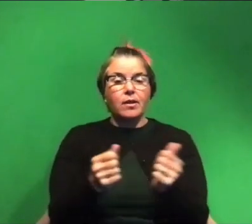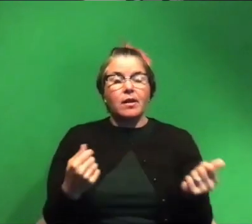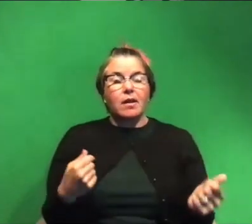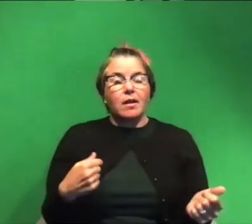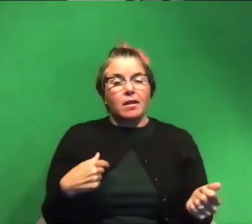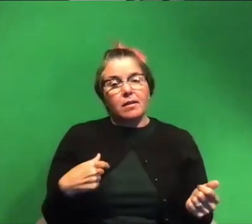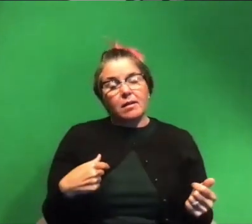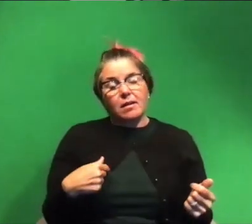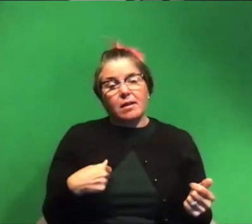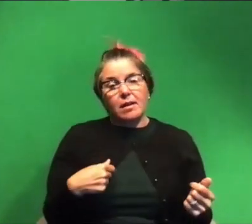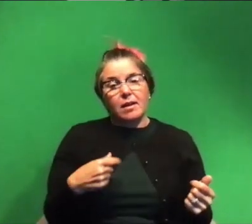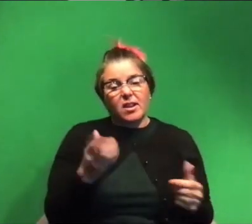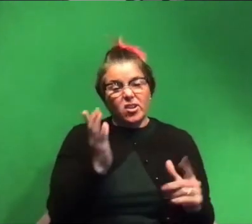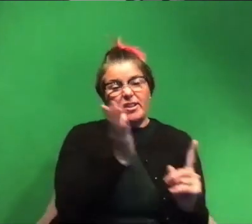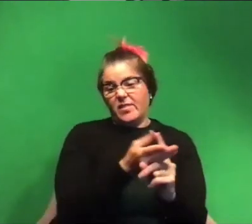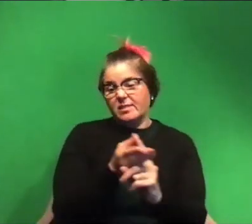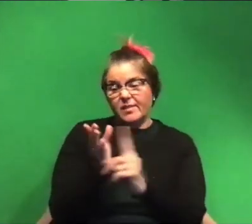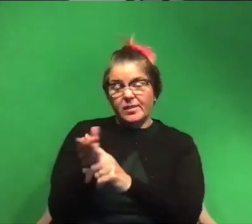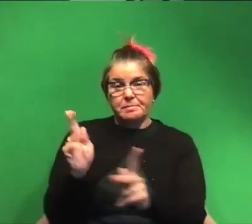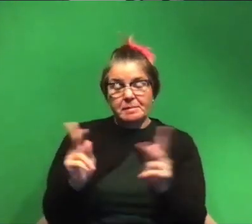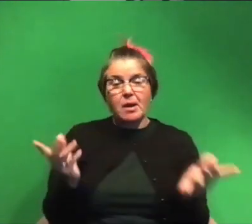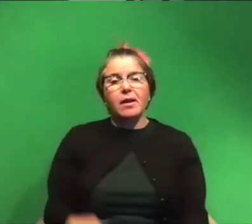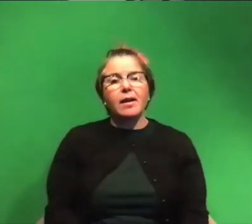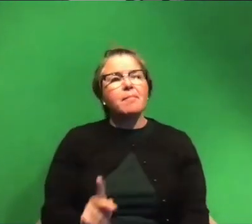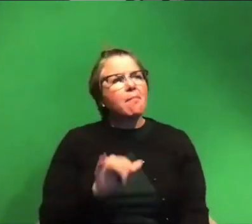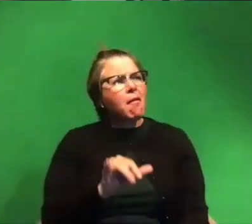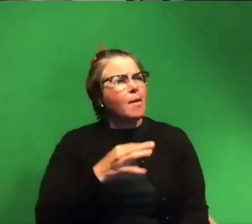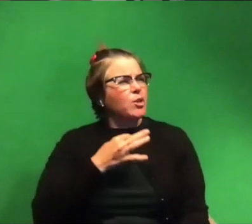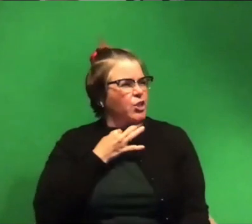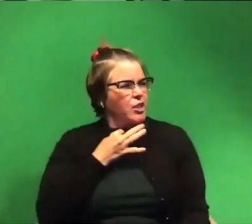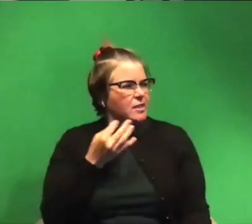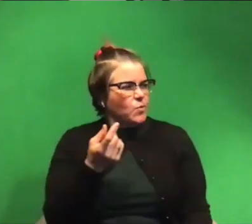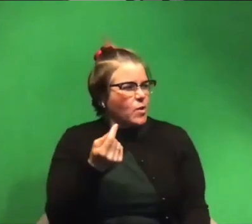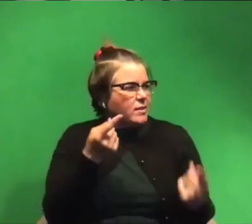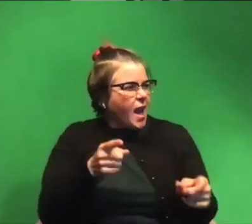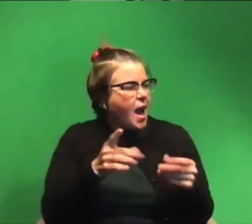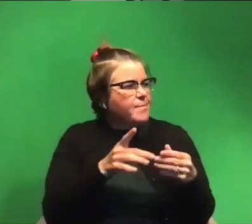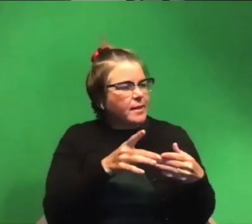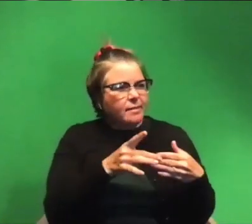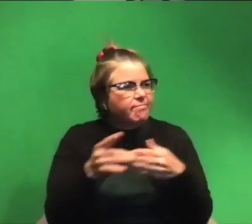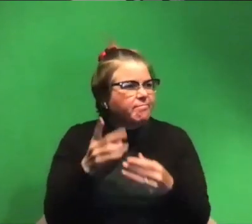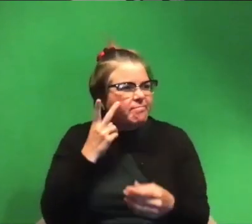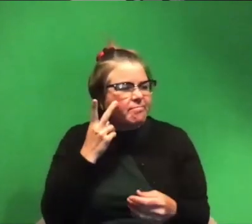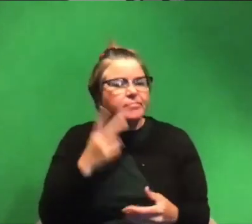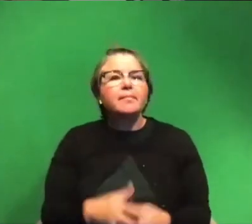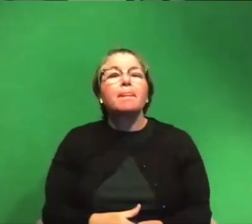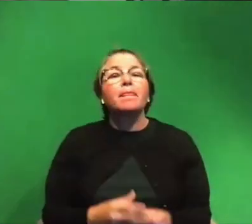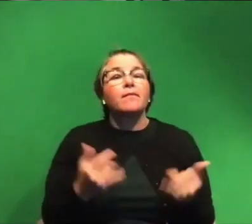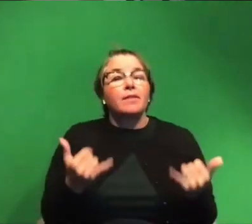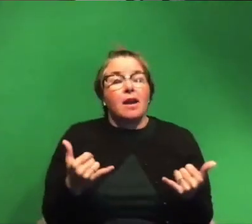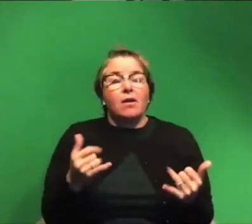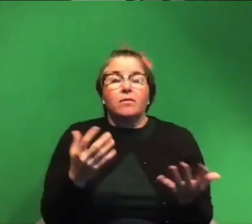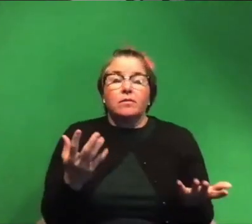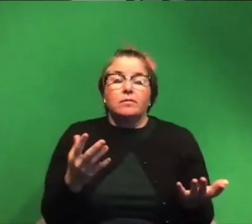i guess convince people of and they also were like i'd like to see where this goes and at this point it's really it's been really cool to